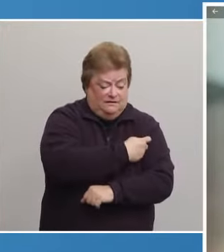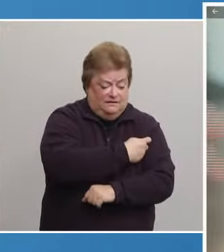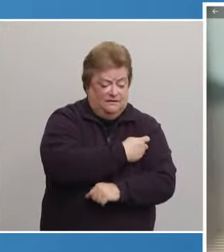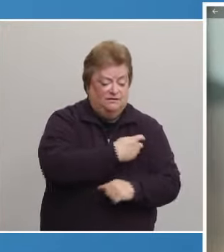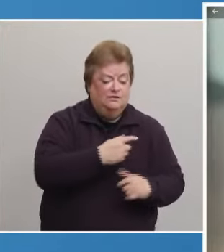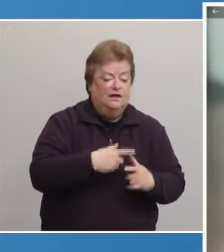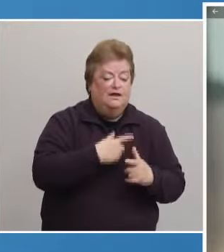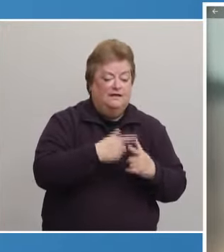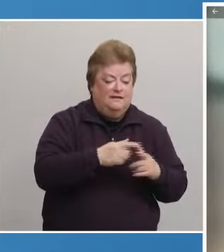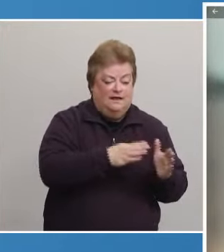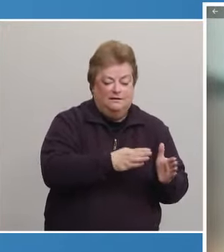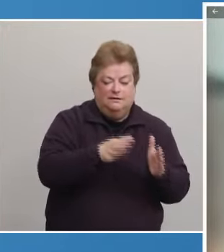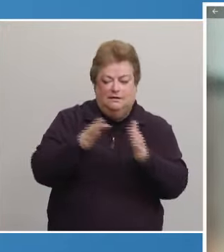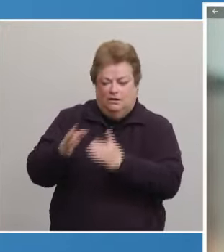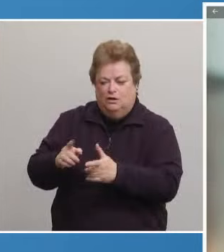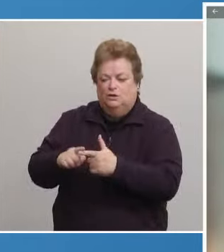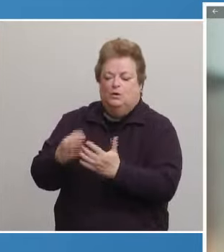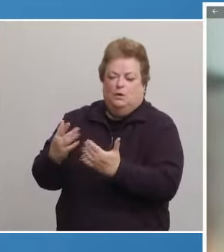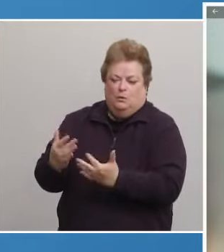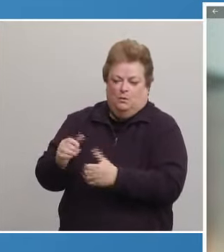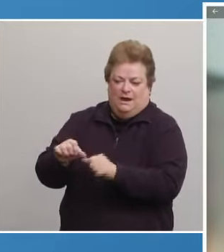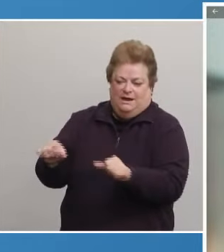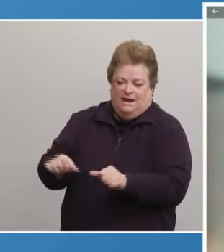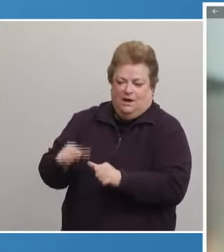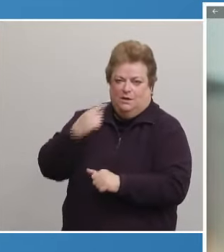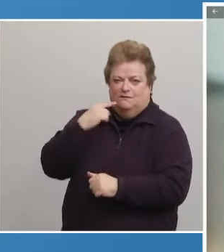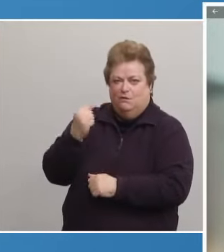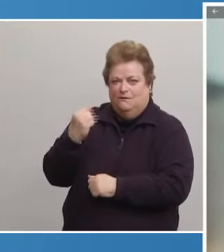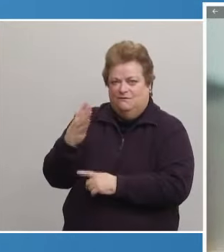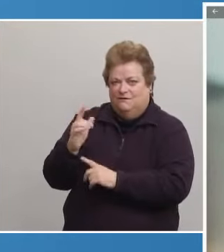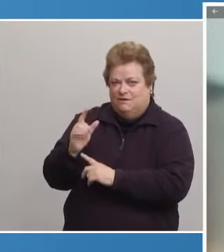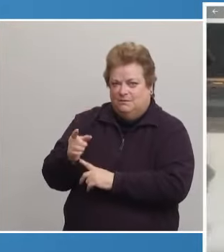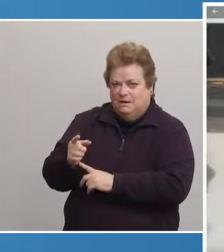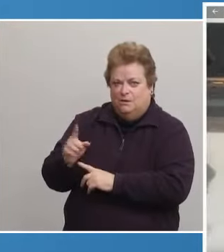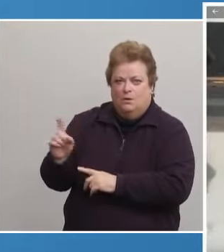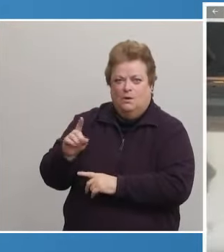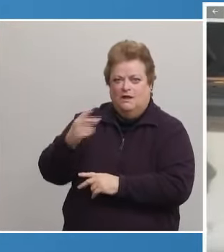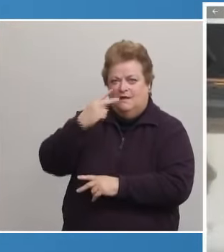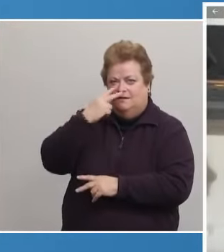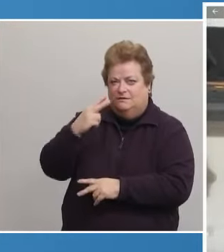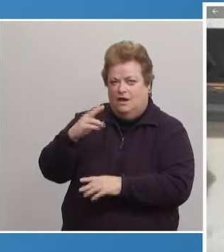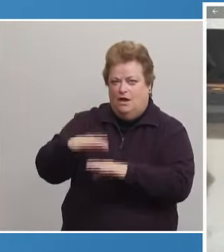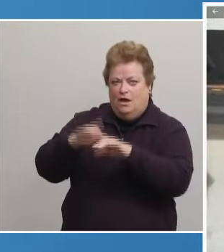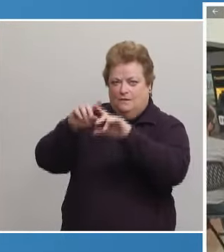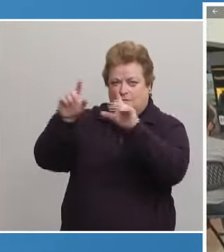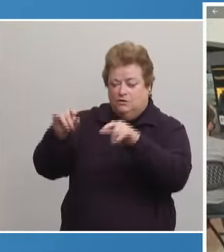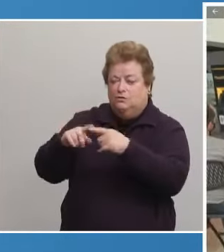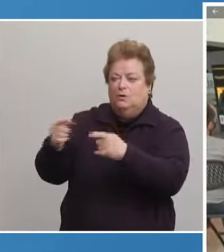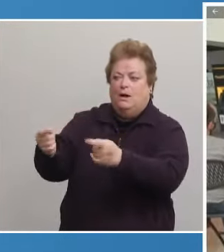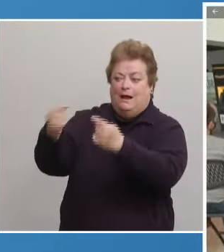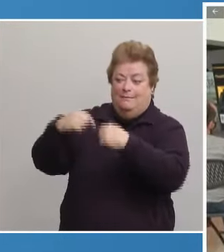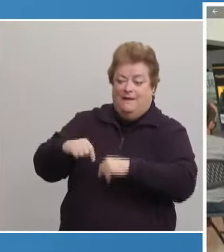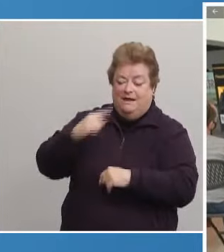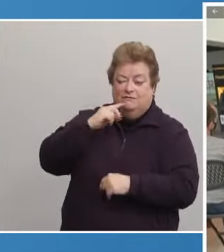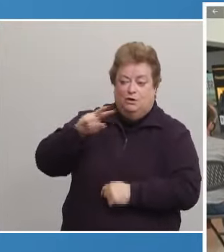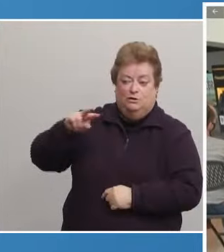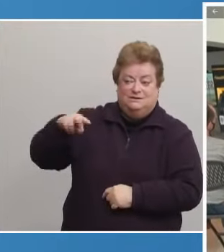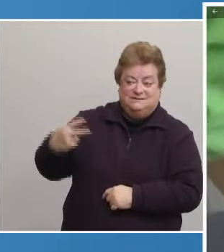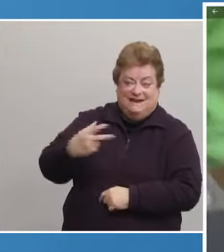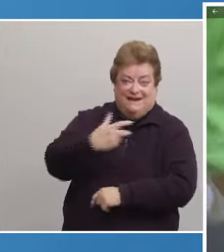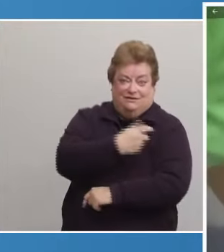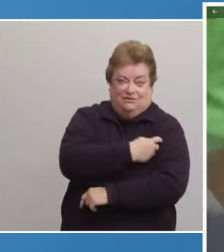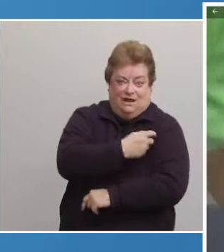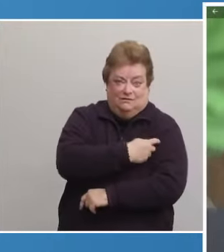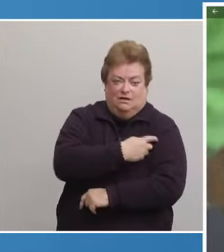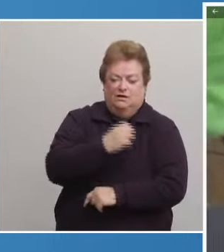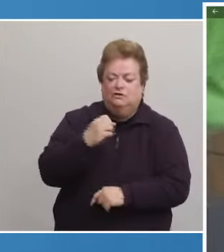on the way onto the waiting area for 15 minutes, where they also saw a reminder on the big screen to come back for that second dose. So